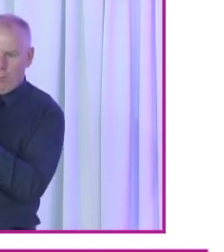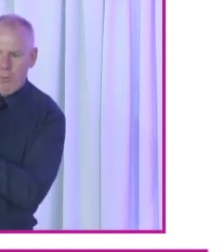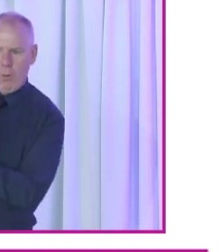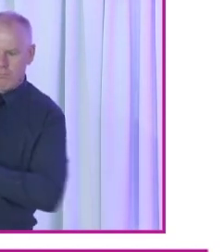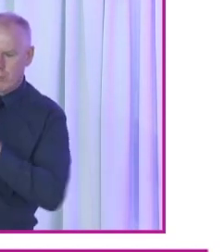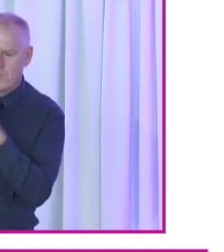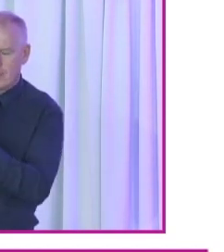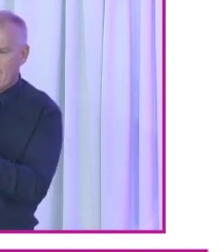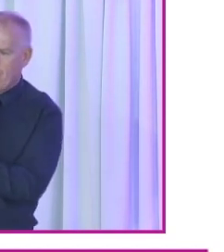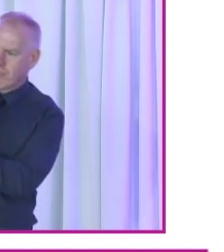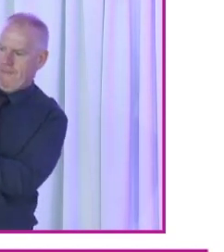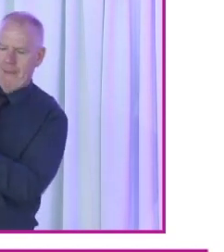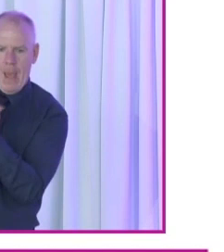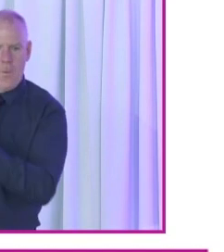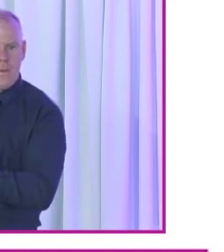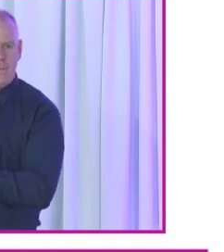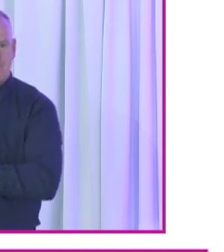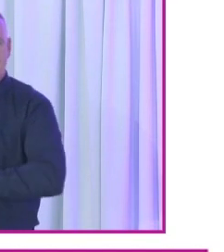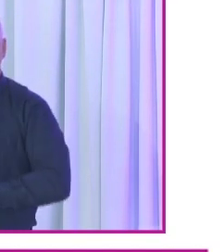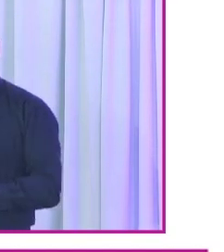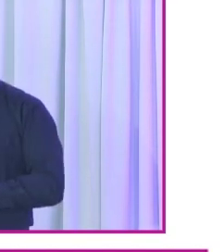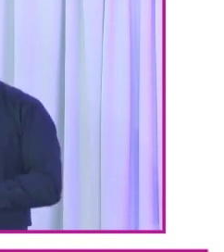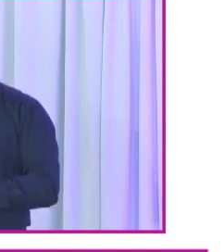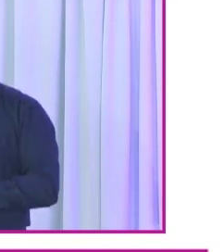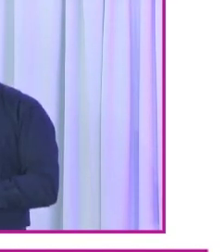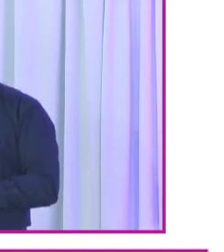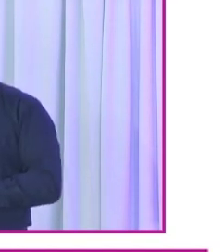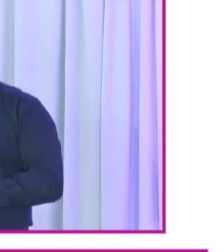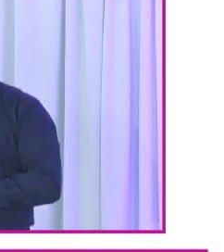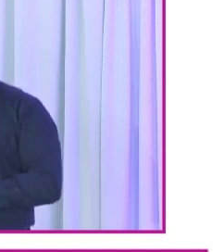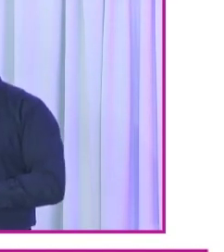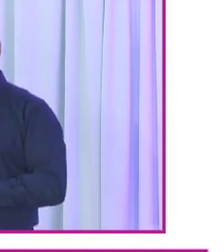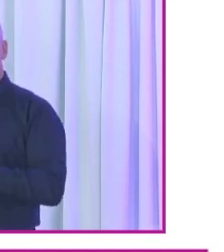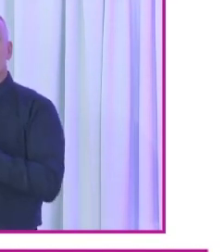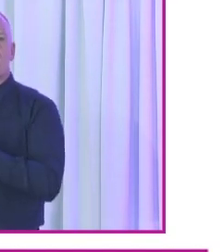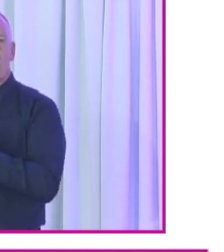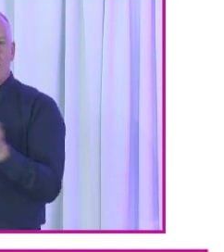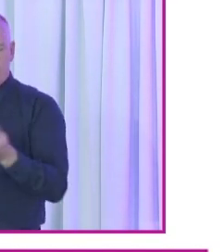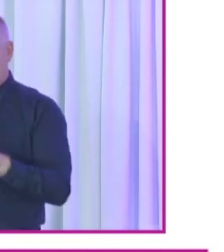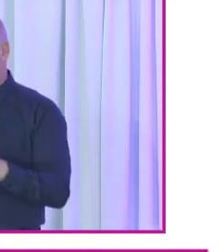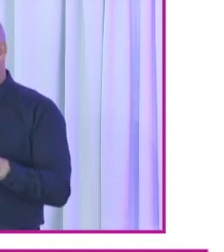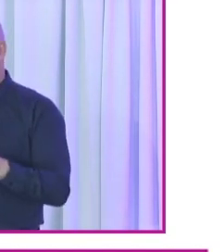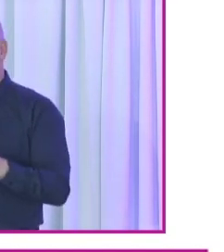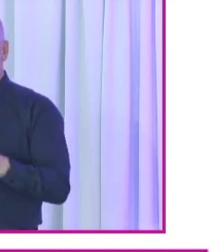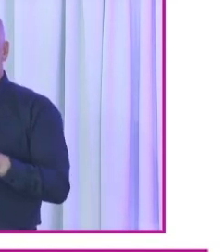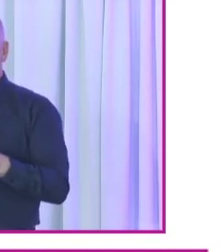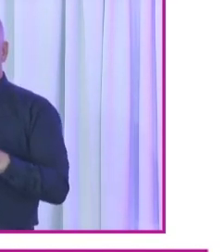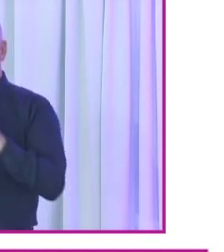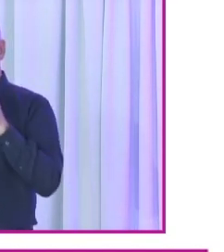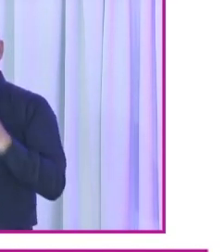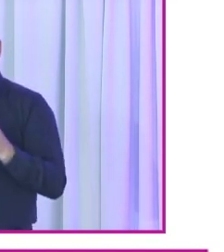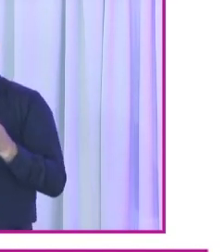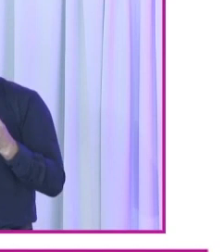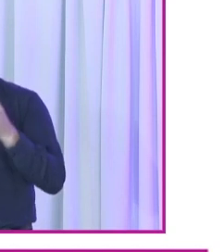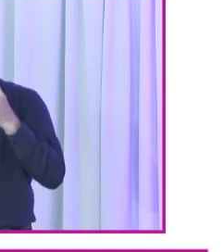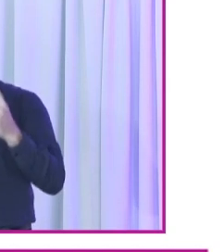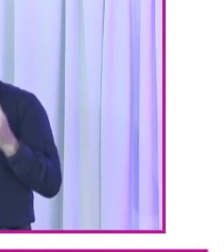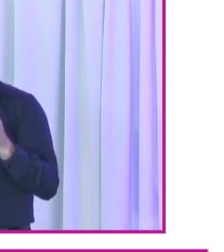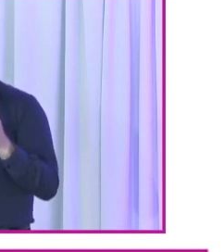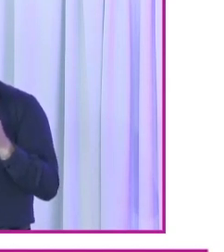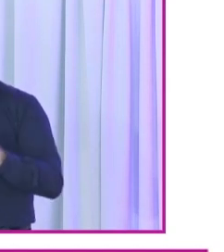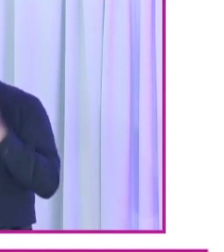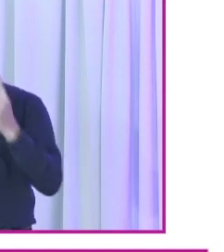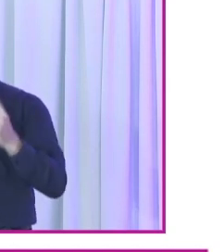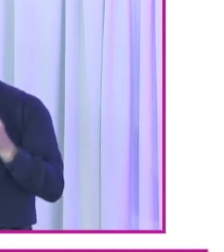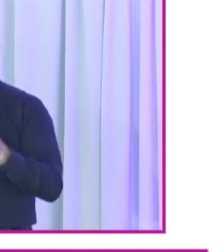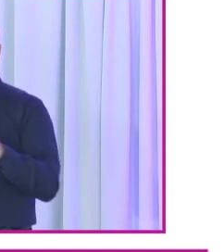can we do to improve the system? What I think is important to note, to my knowledge, it is the only survey that has been carried